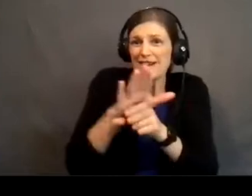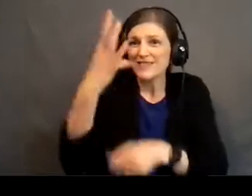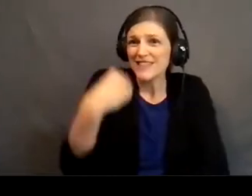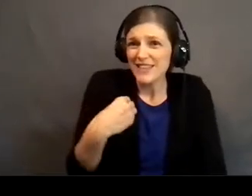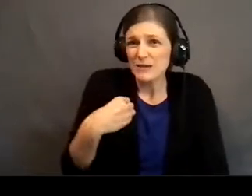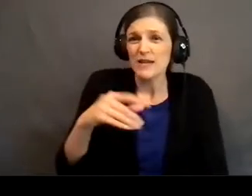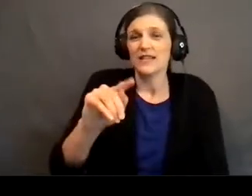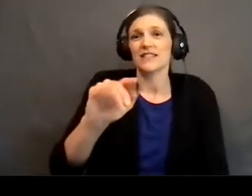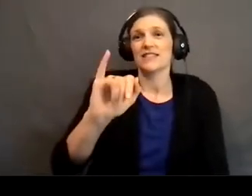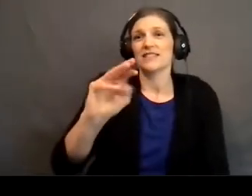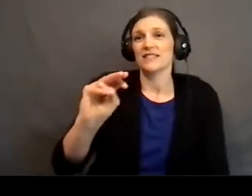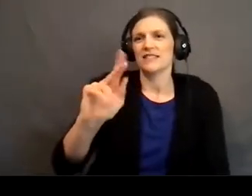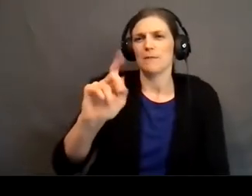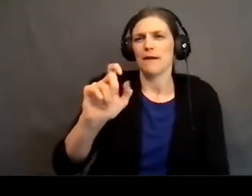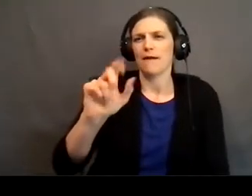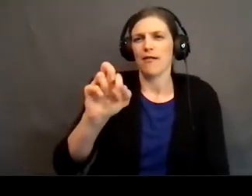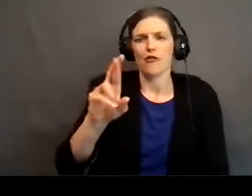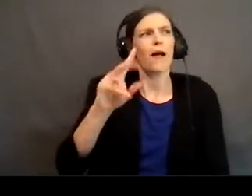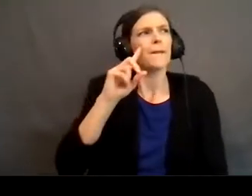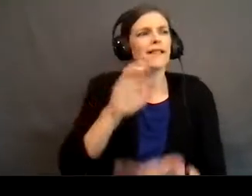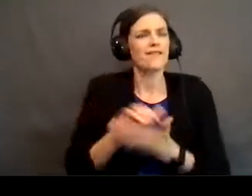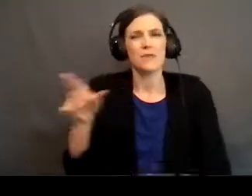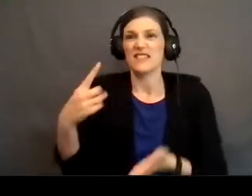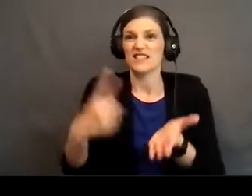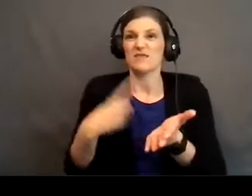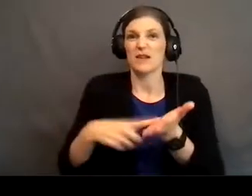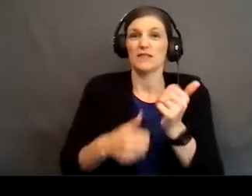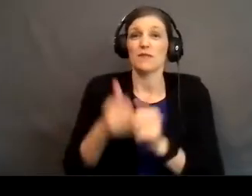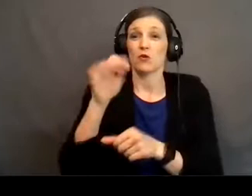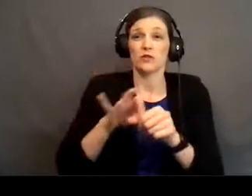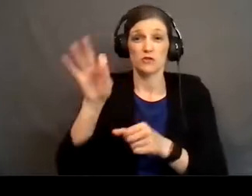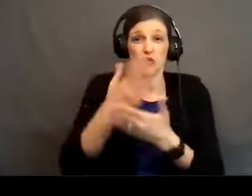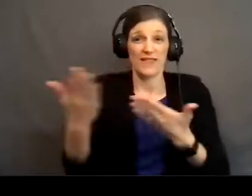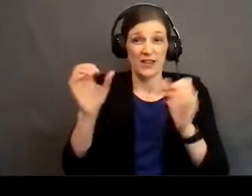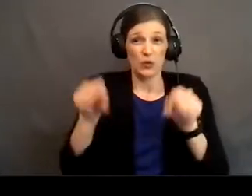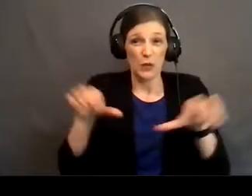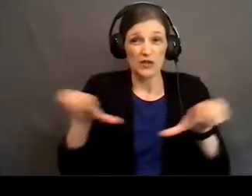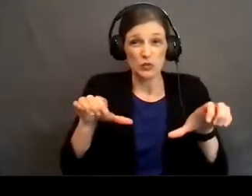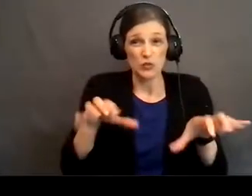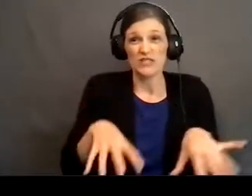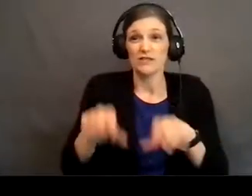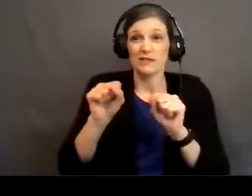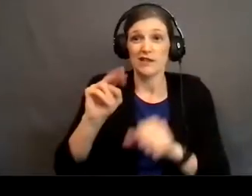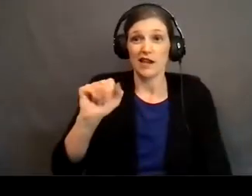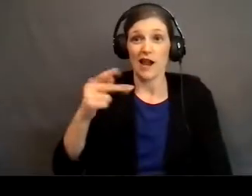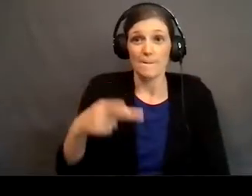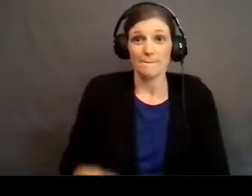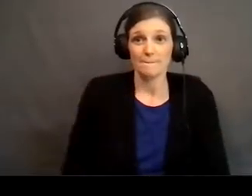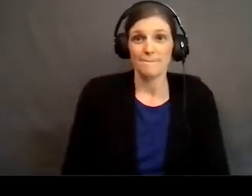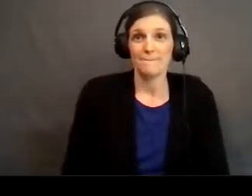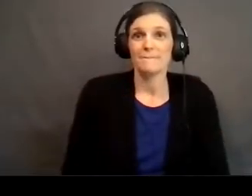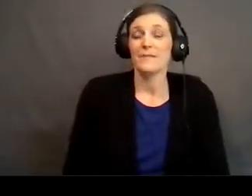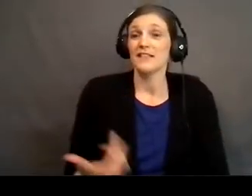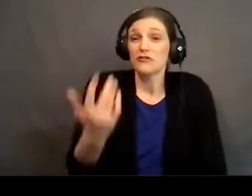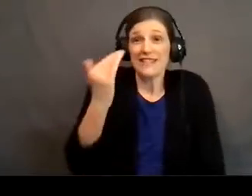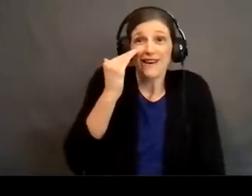Tim Keller, I believe it was him, who said that sometimes the most spiritual thing you can do is to take a nap. And he's just